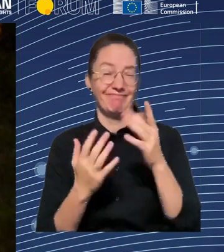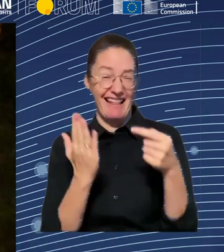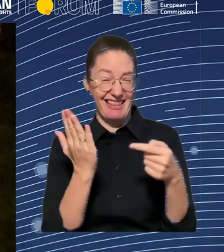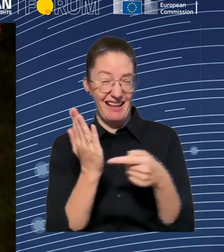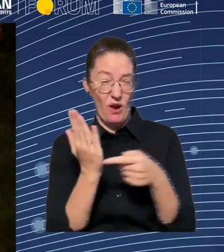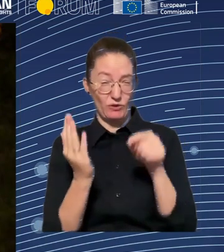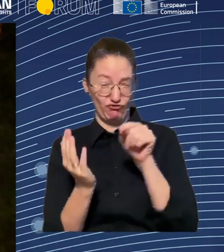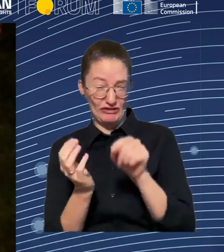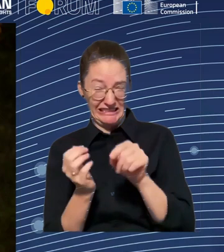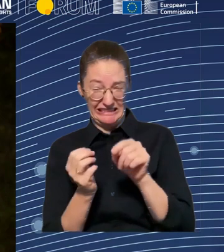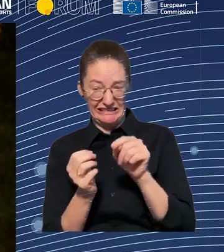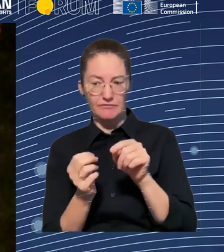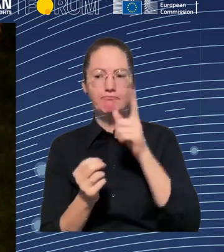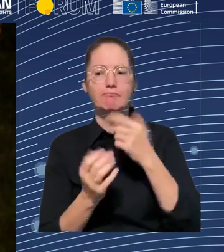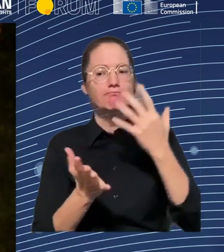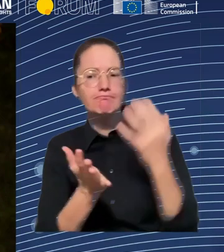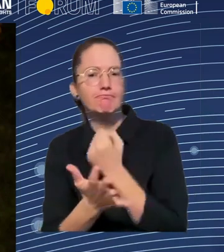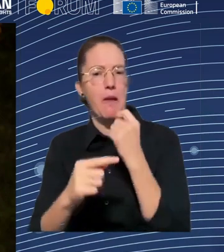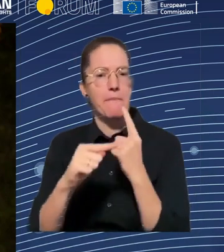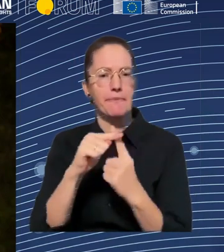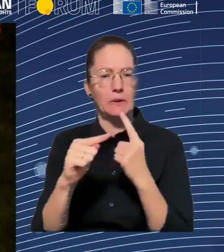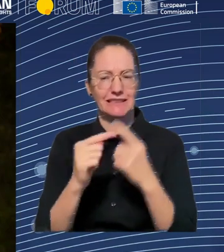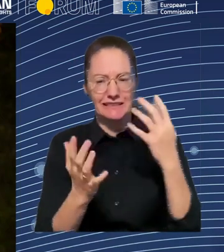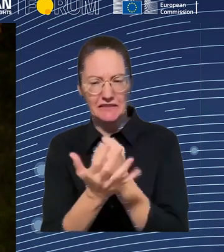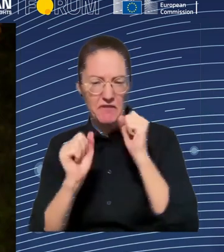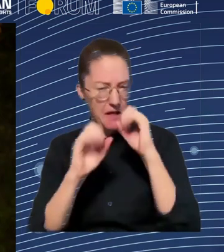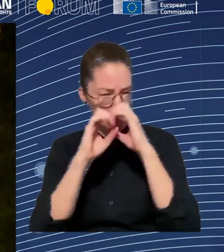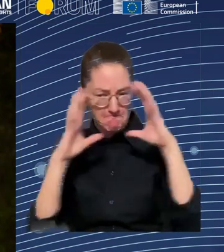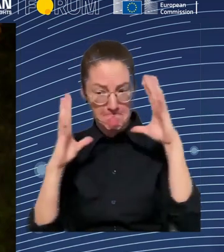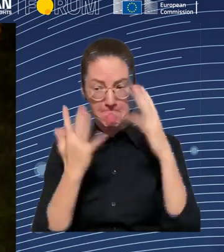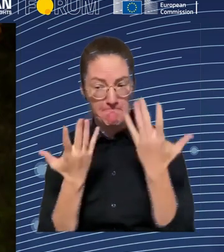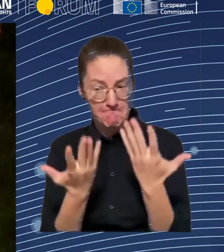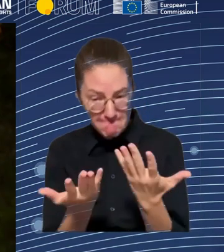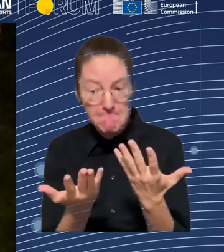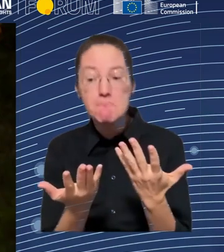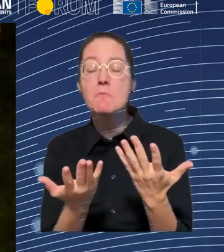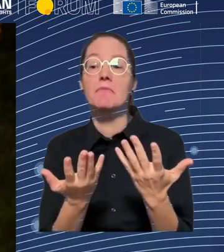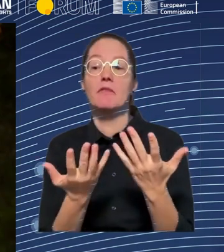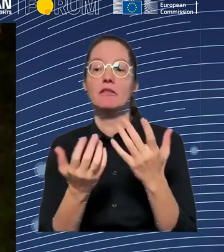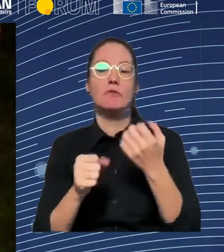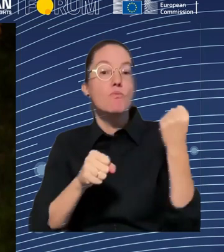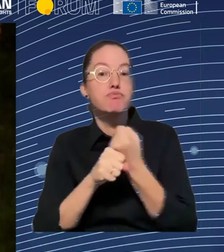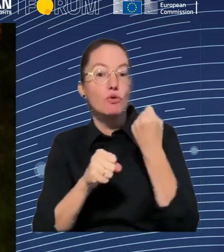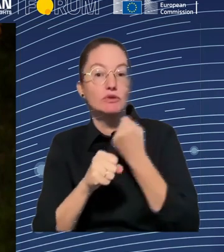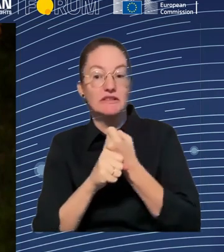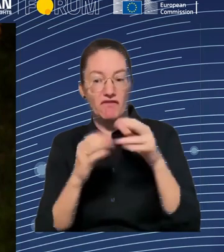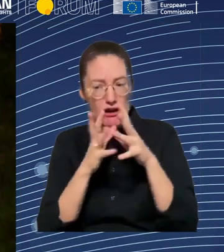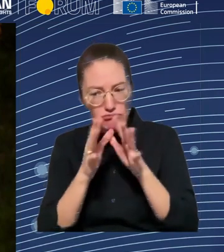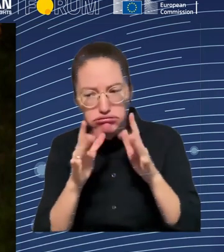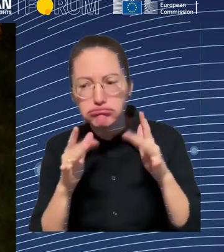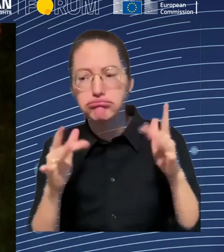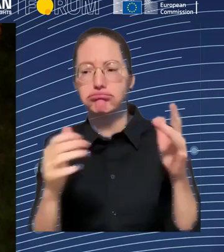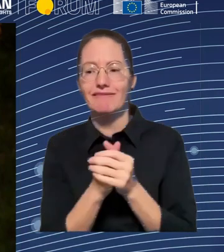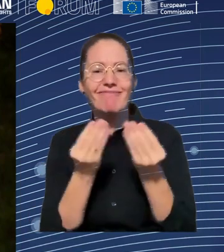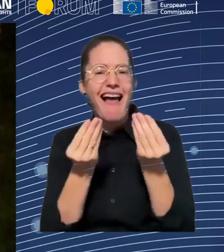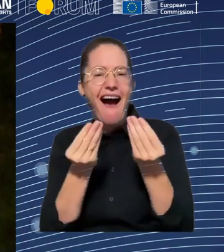less arduous, more interesting, give workers more latitude, more room for growth, enable them to upskill